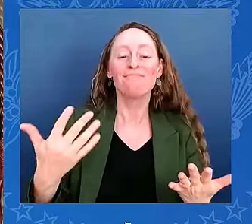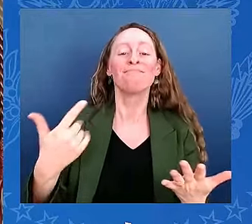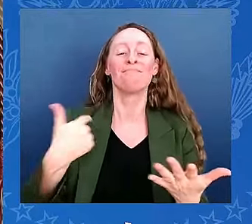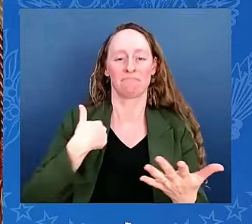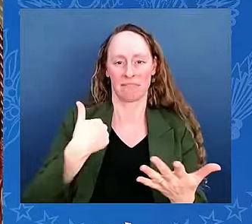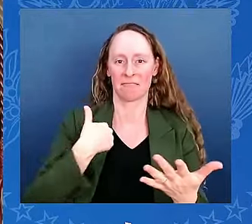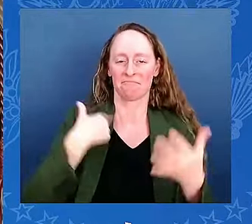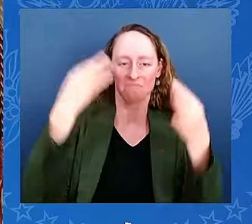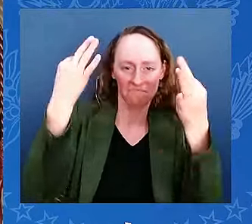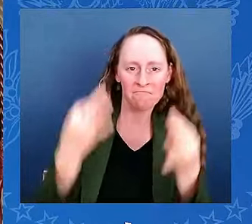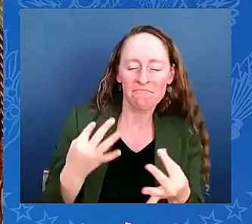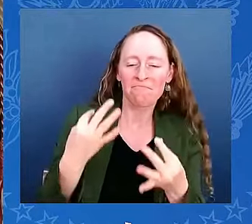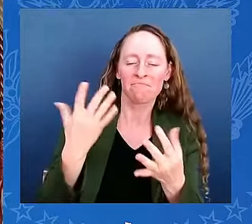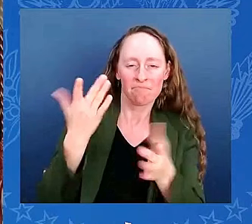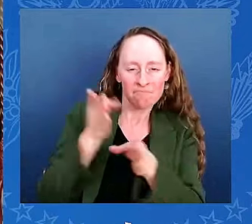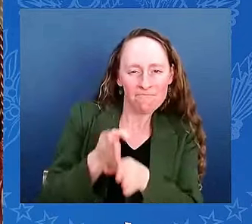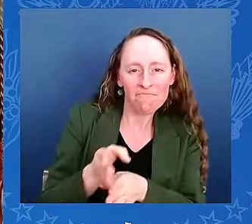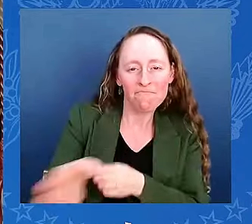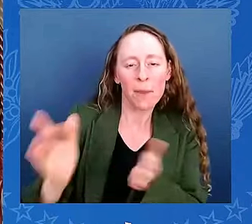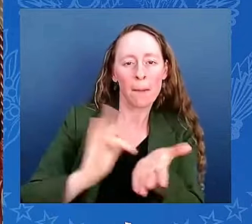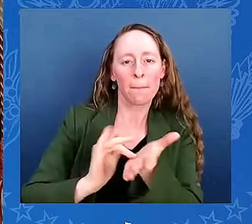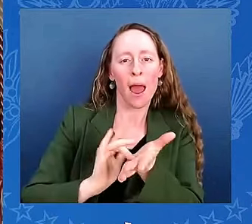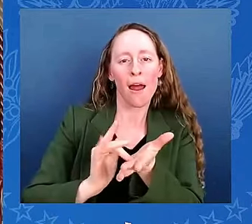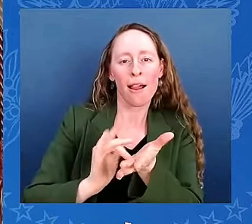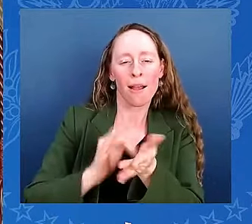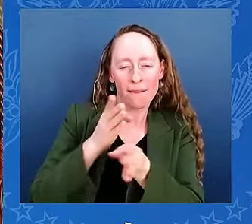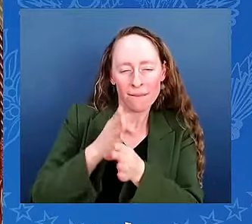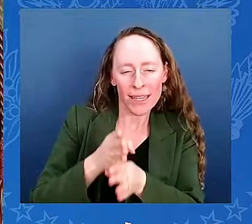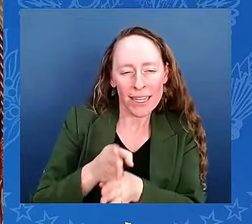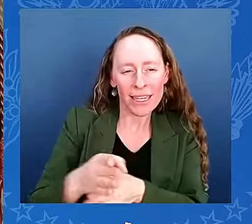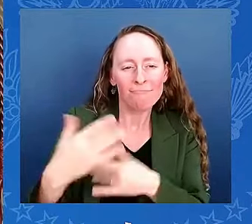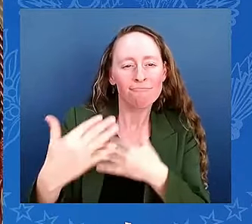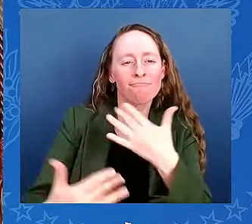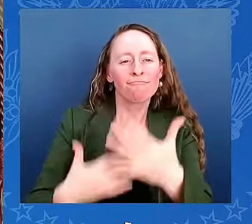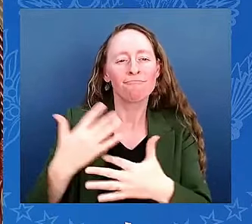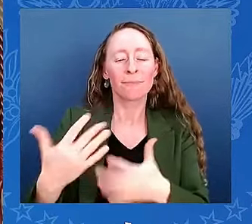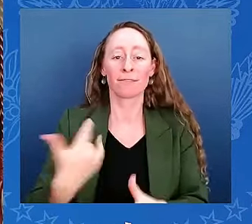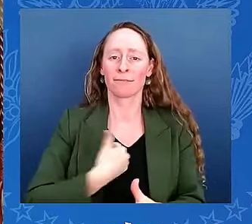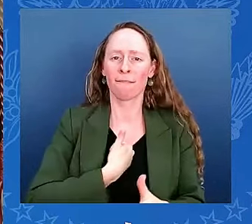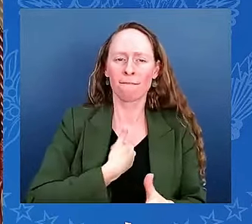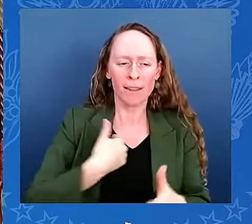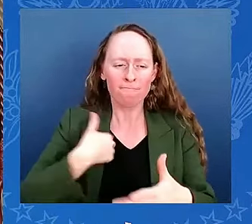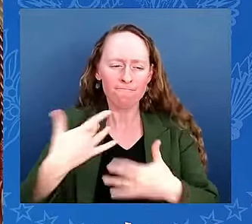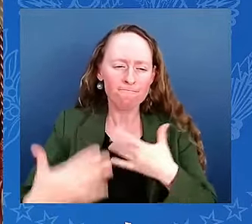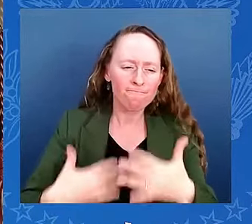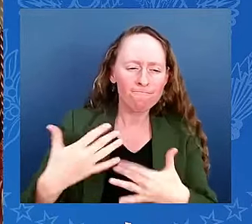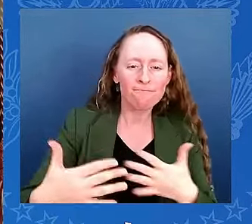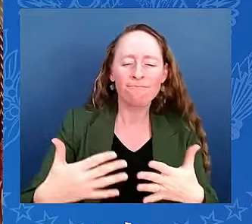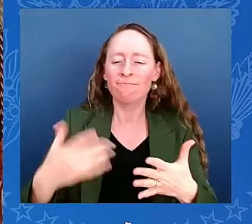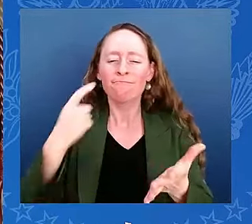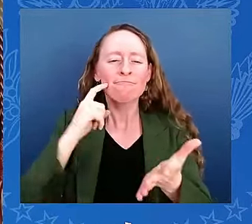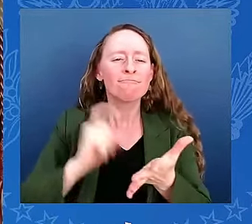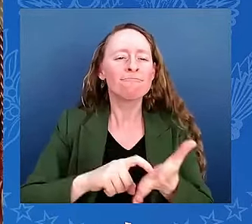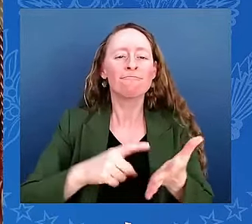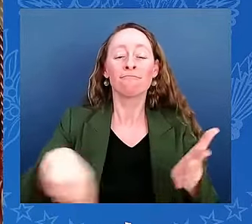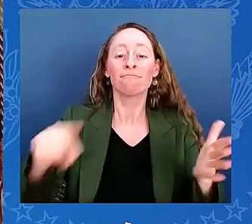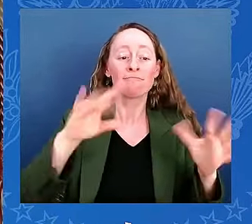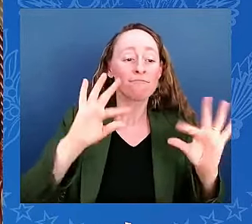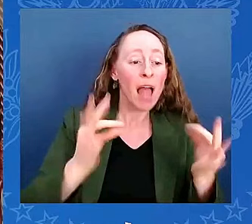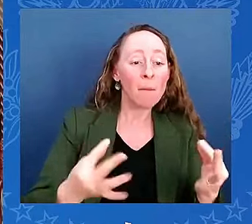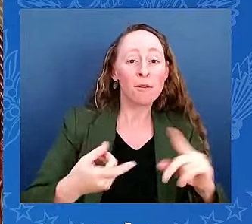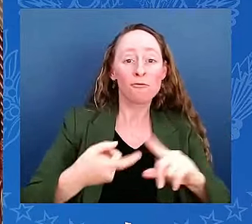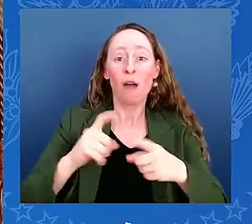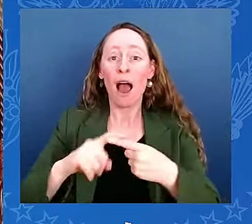And over time we built that extended family of neighbors, friends, and classmates who made America feel like home.